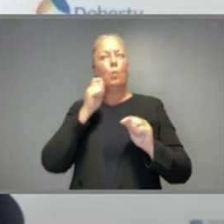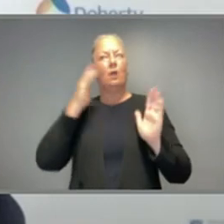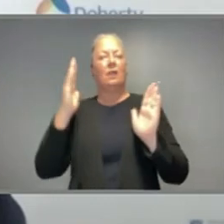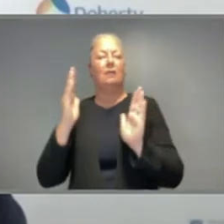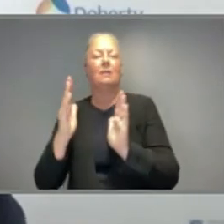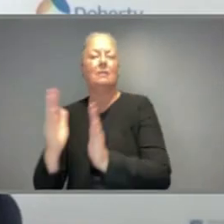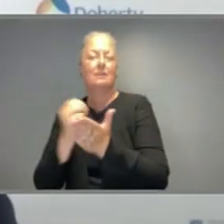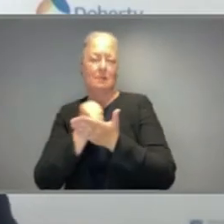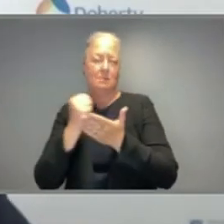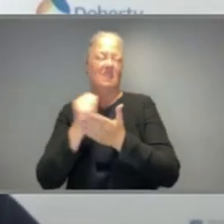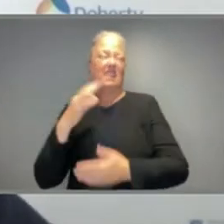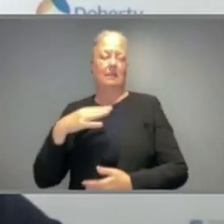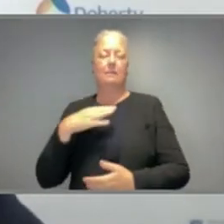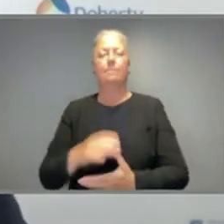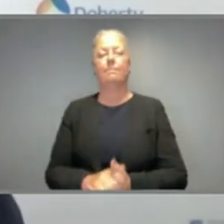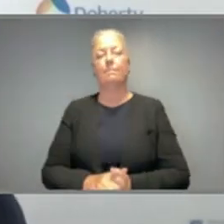Next slide, please.